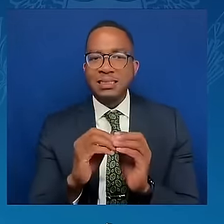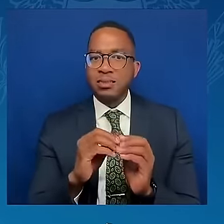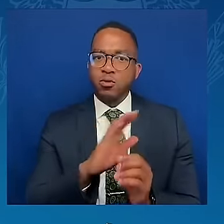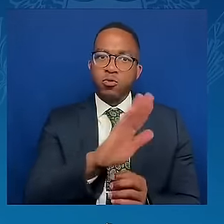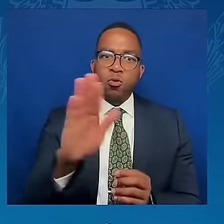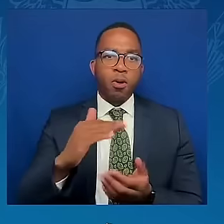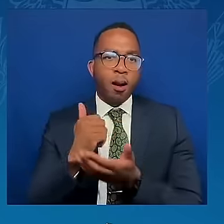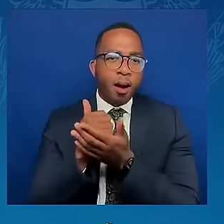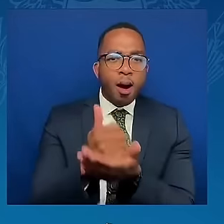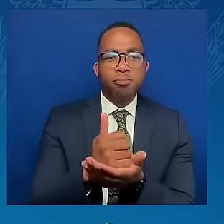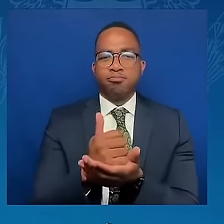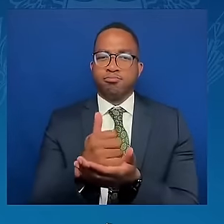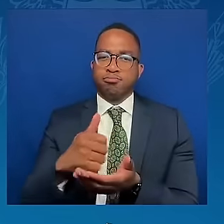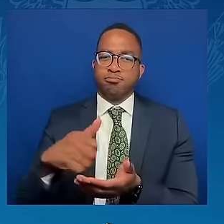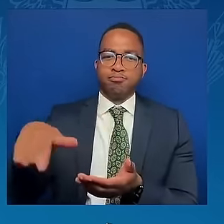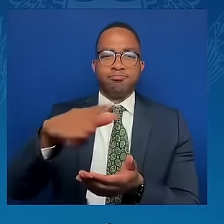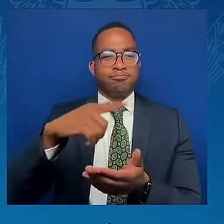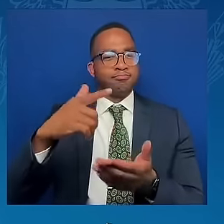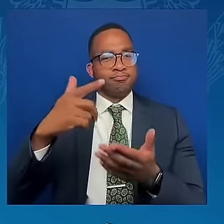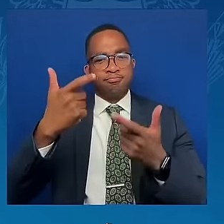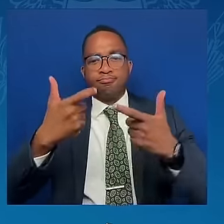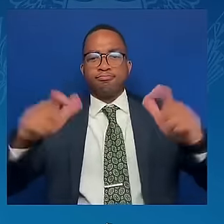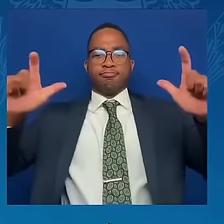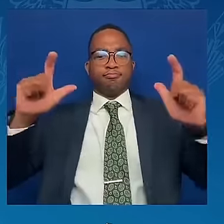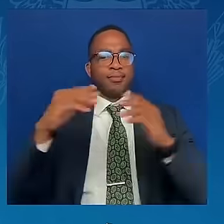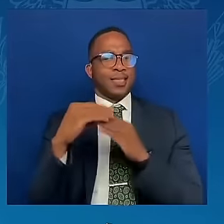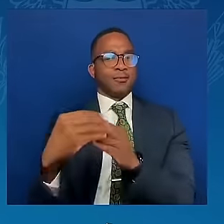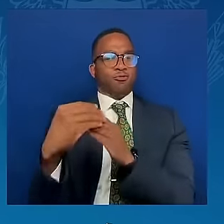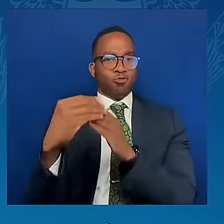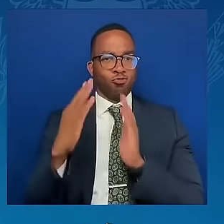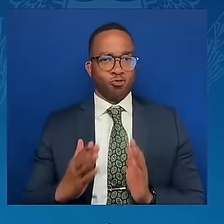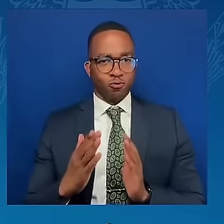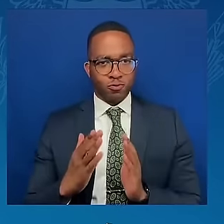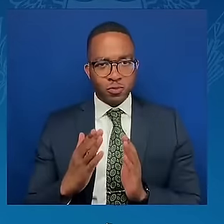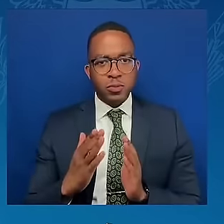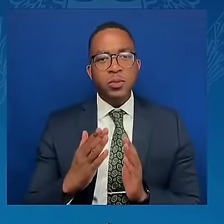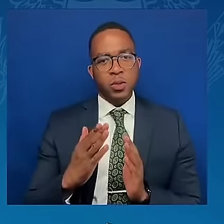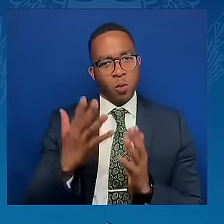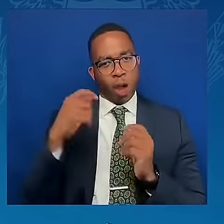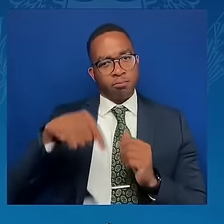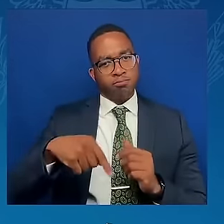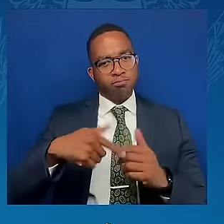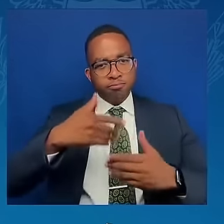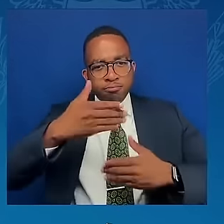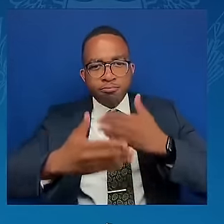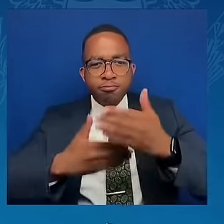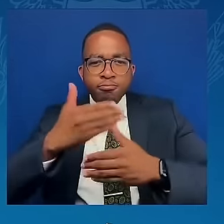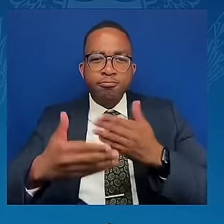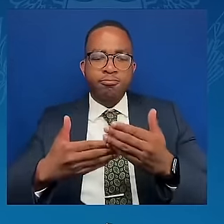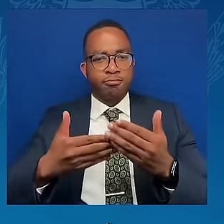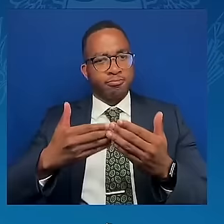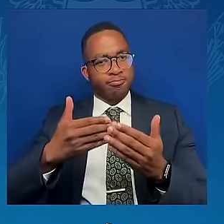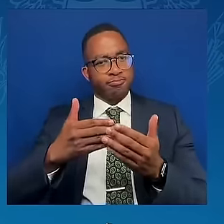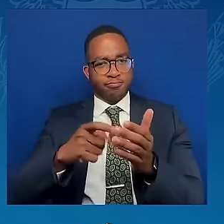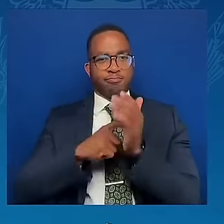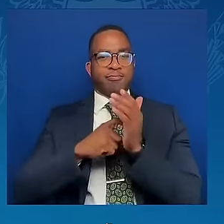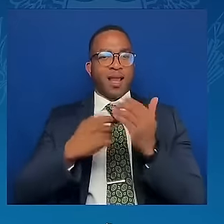requires perseverance and will. It requires effort on all sides.